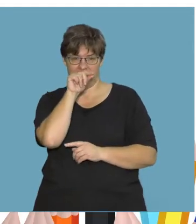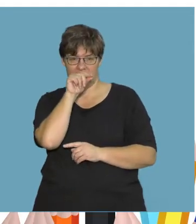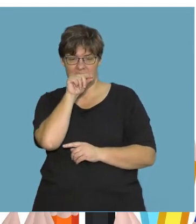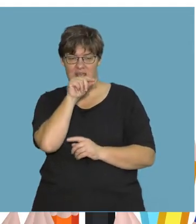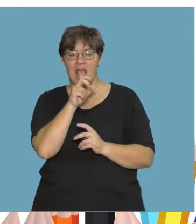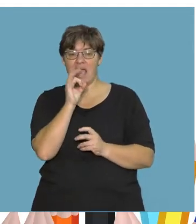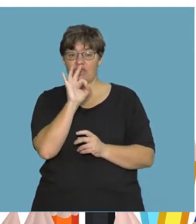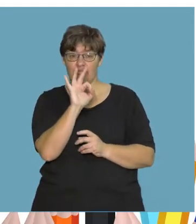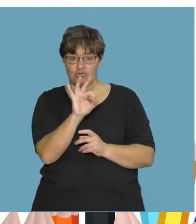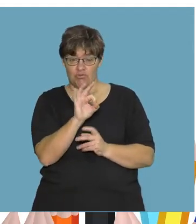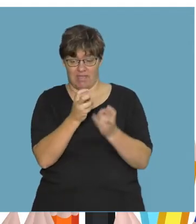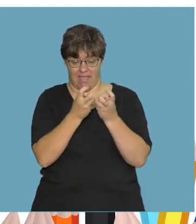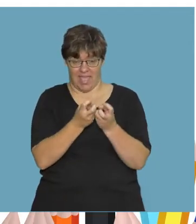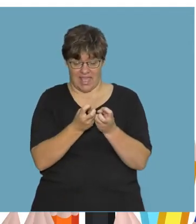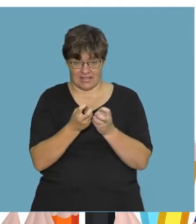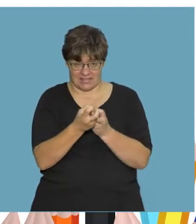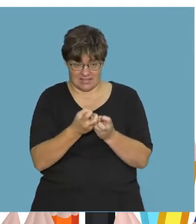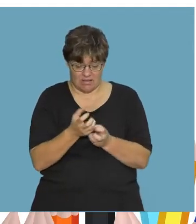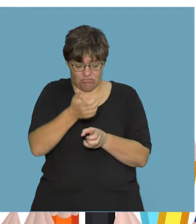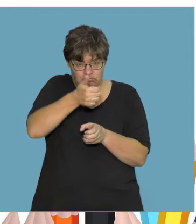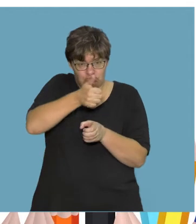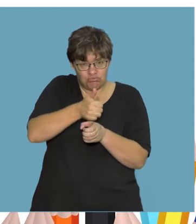hen sitting on three eggs.